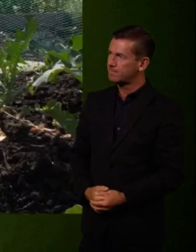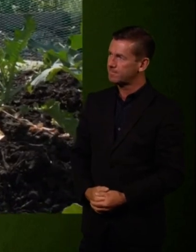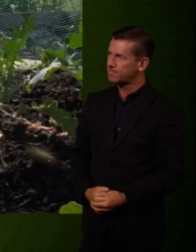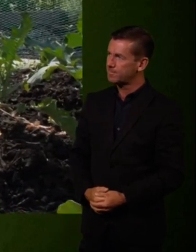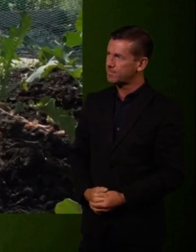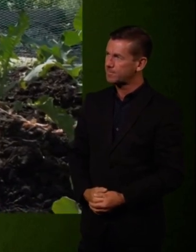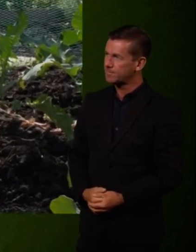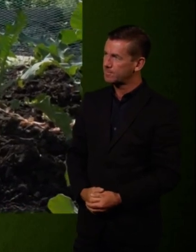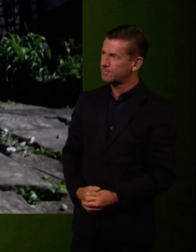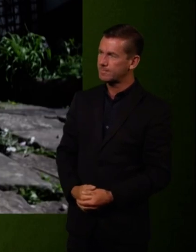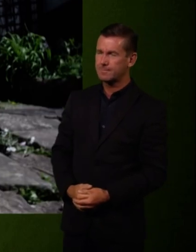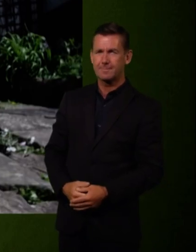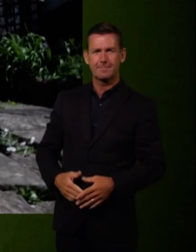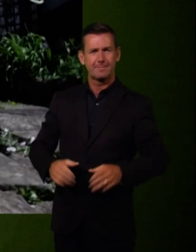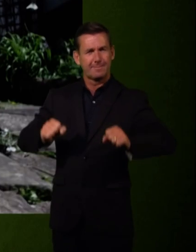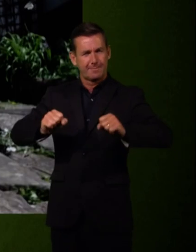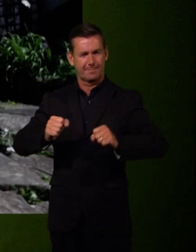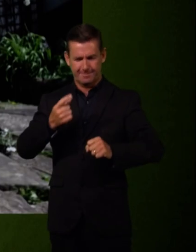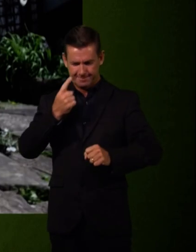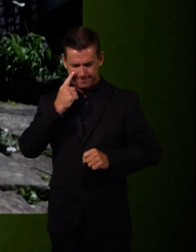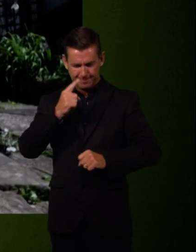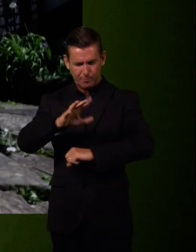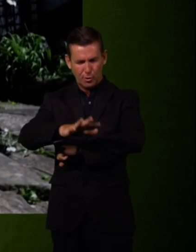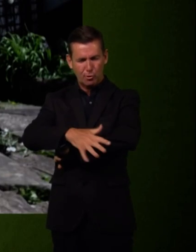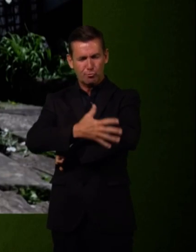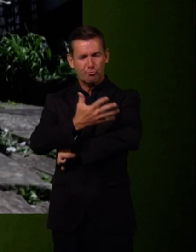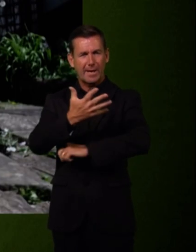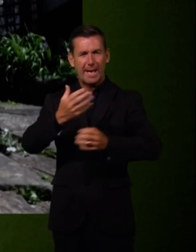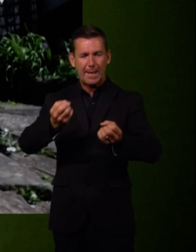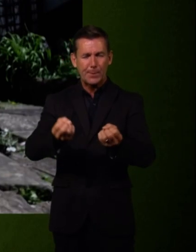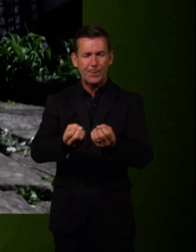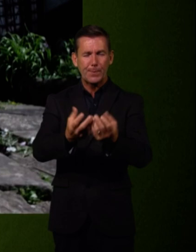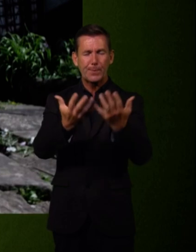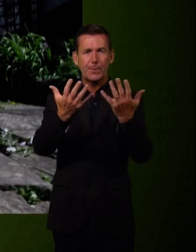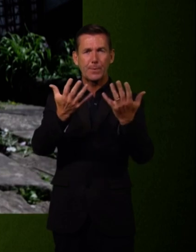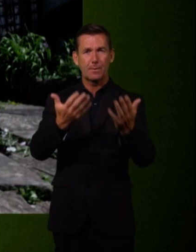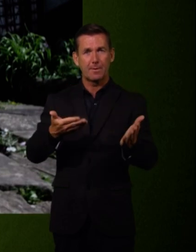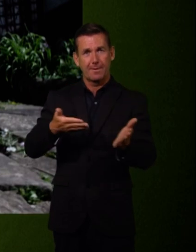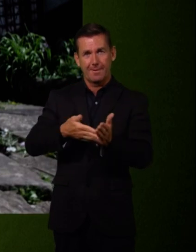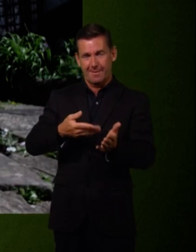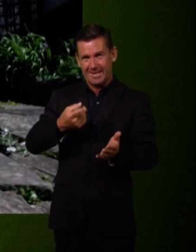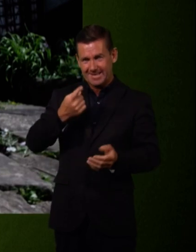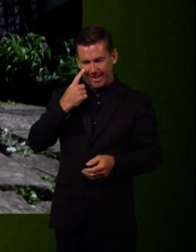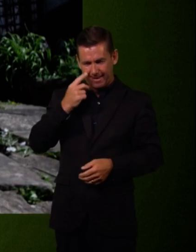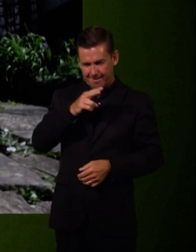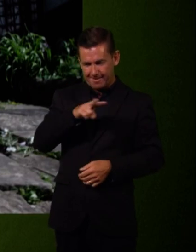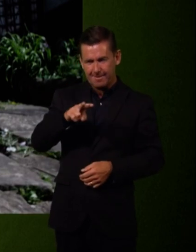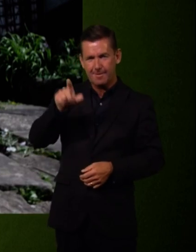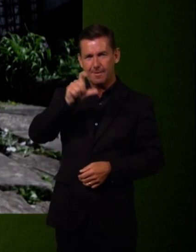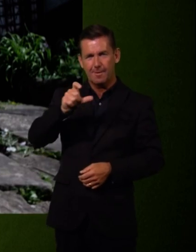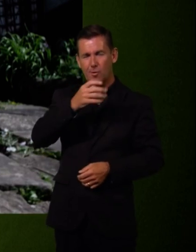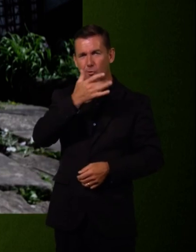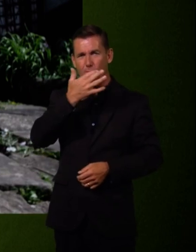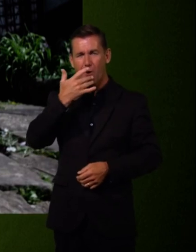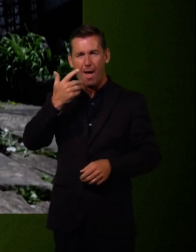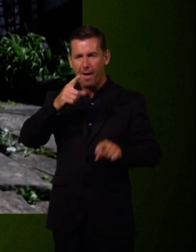And as tender spring greens mature, so arrives the flash and flutter of creamy wings.